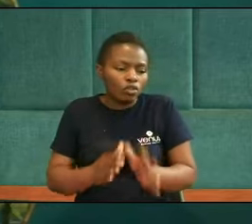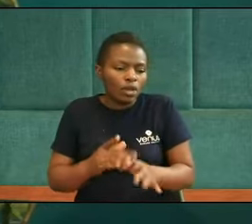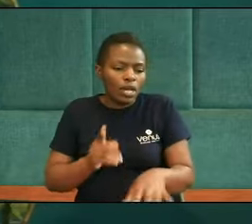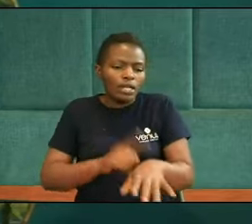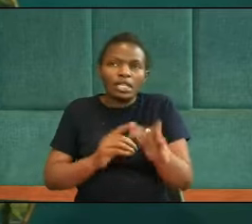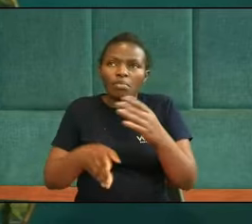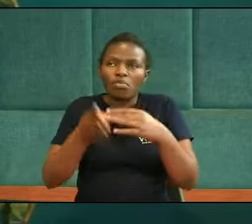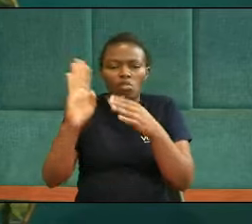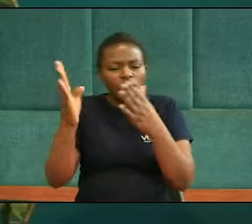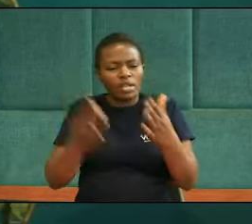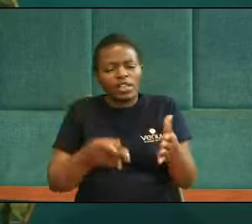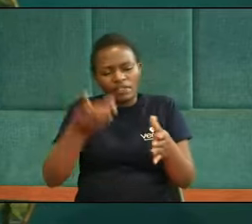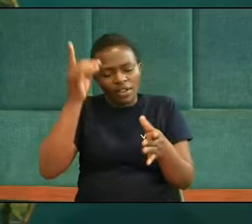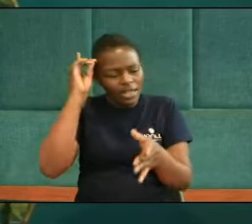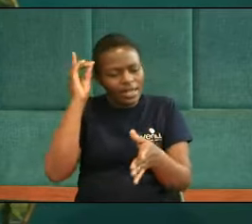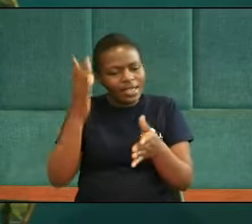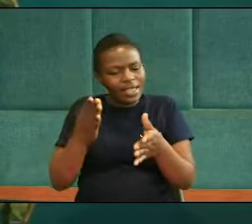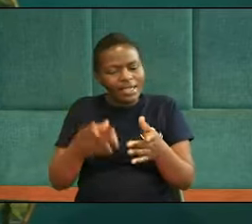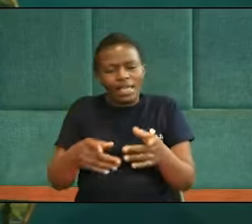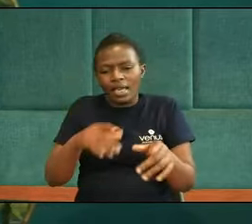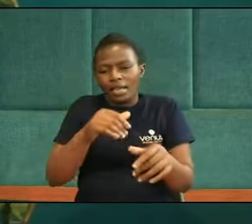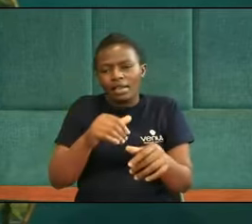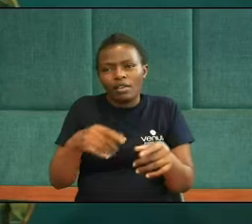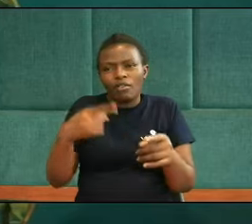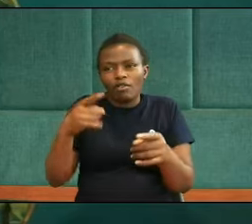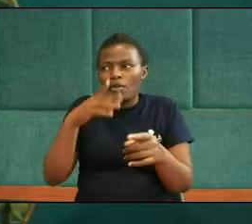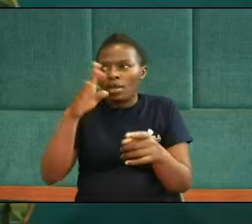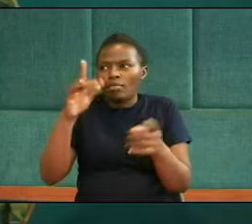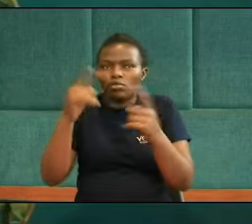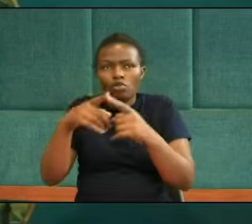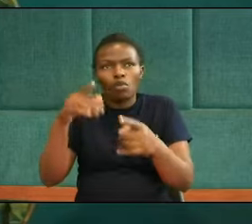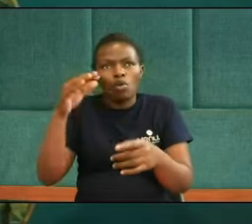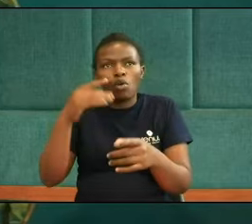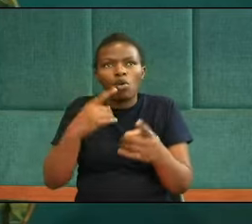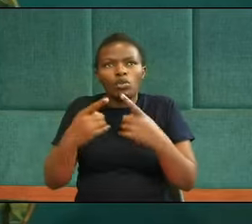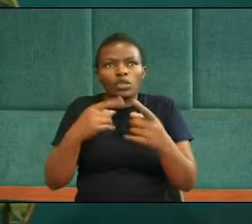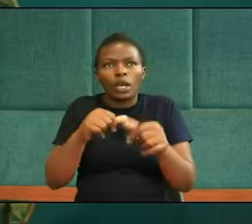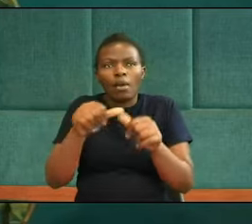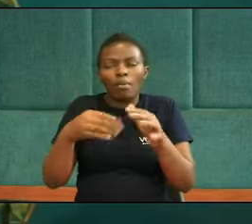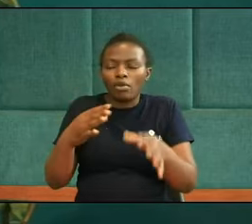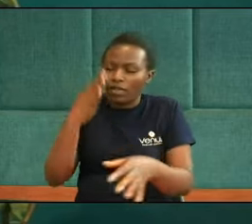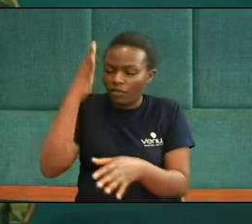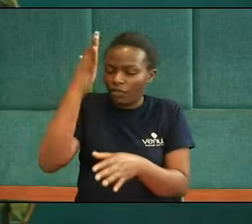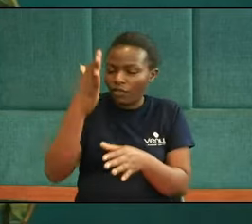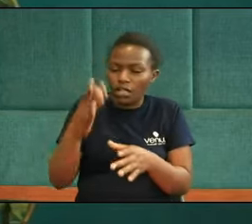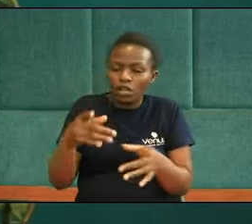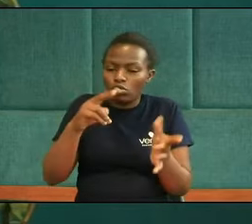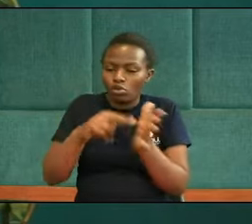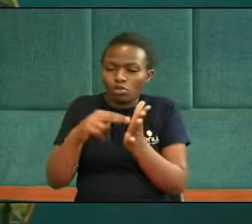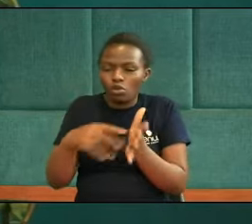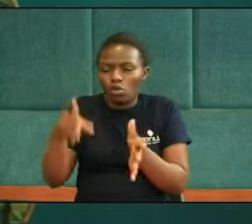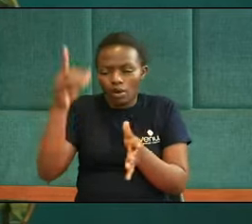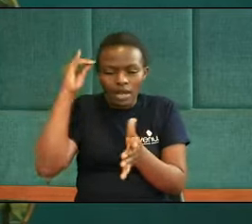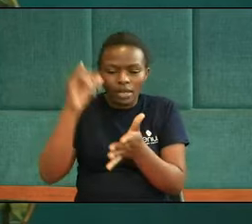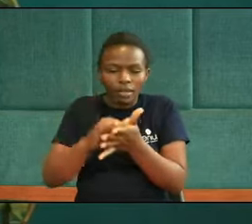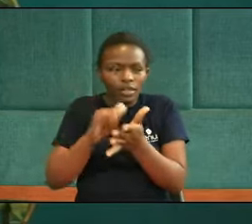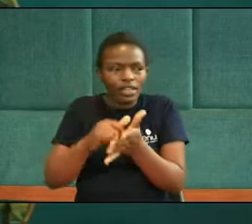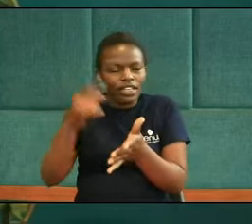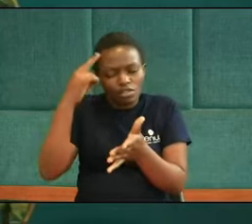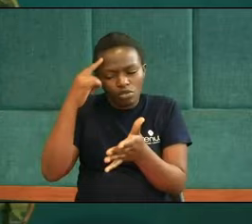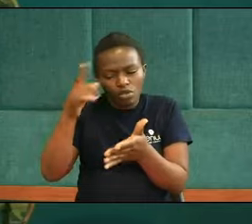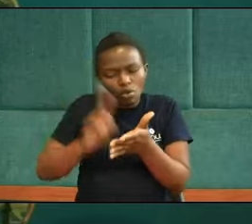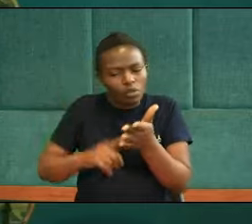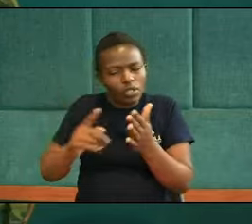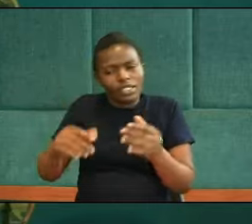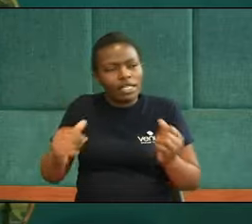visions In order to predict The future In order for him To show Daniel That he Knows precisely